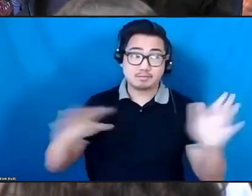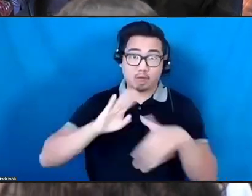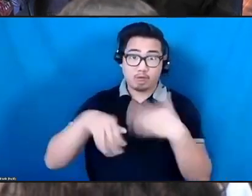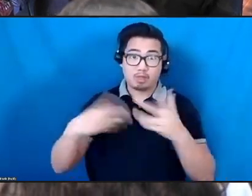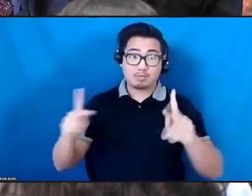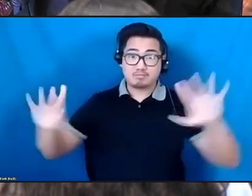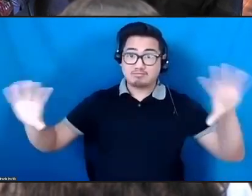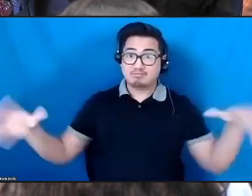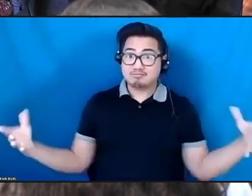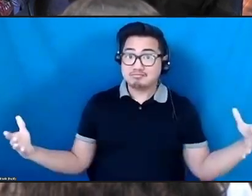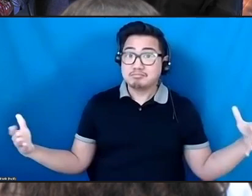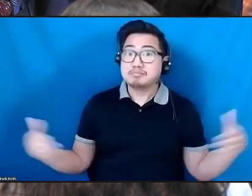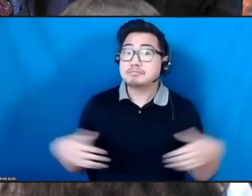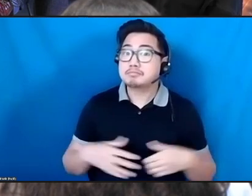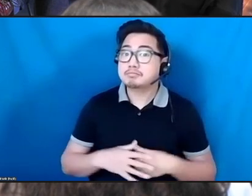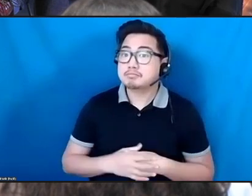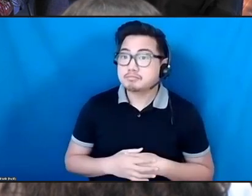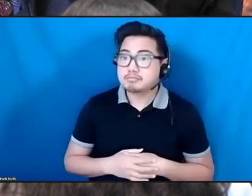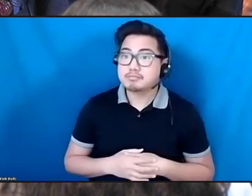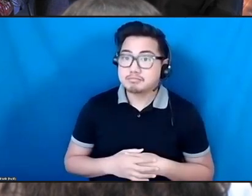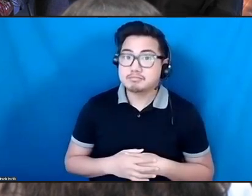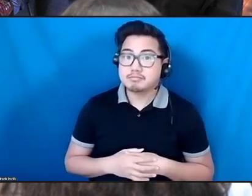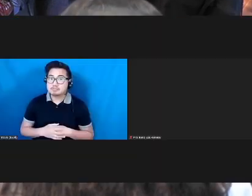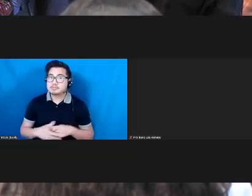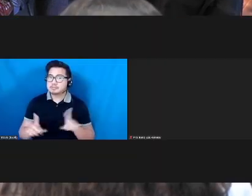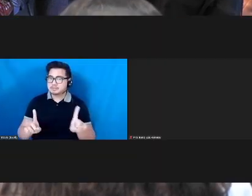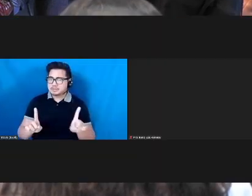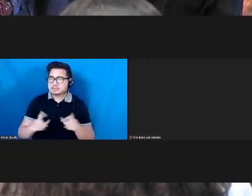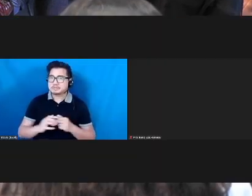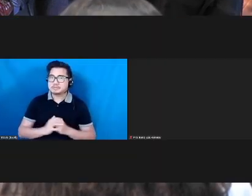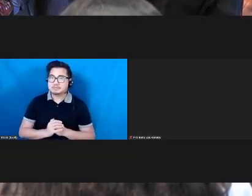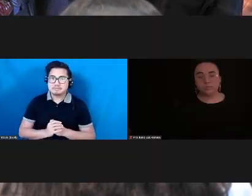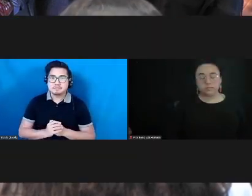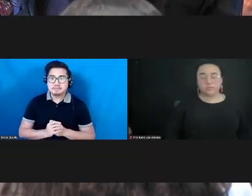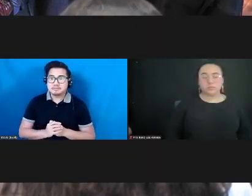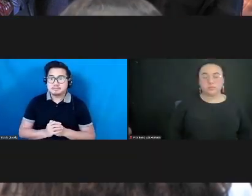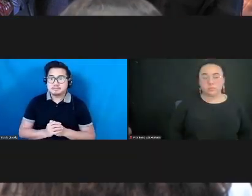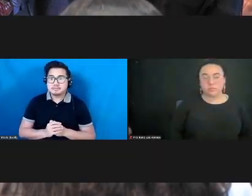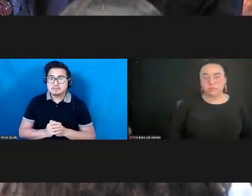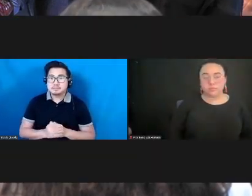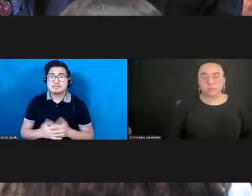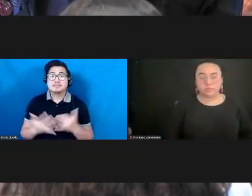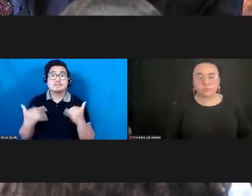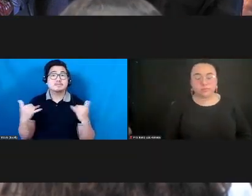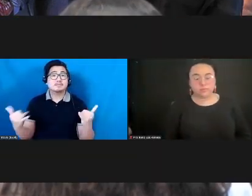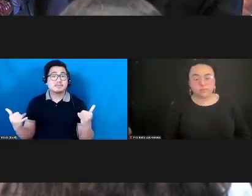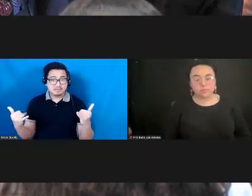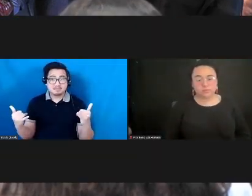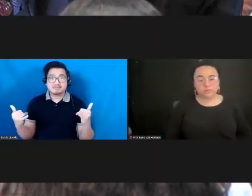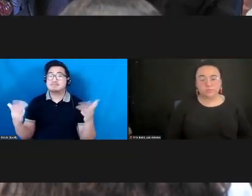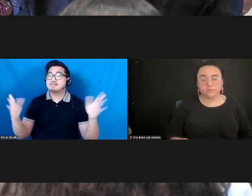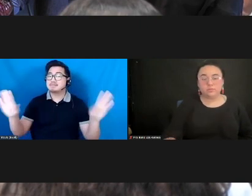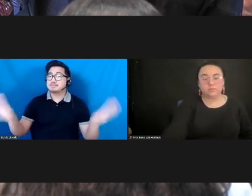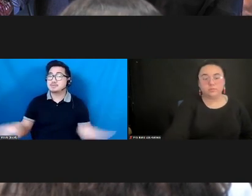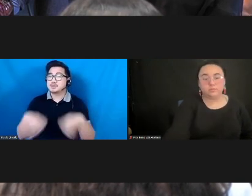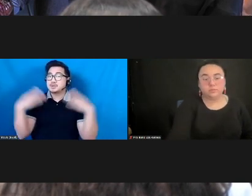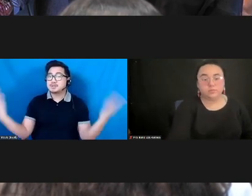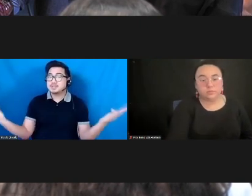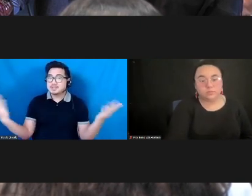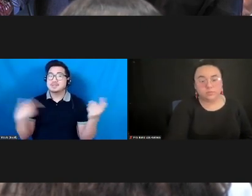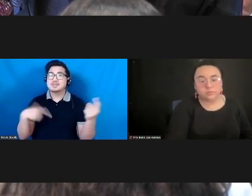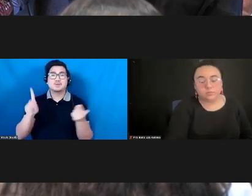Let me just make sure I move on here. So we'd like to now open it up to the listening circle,